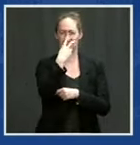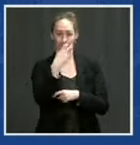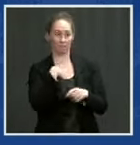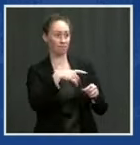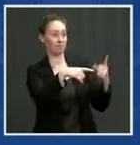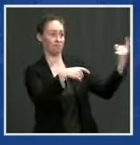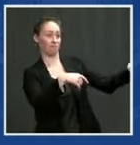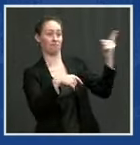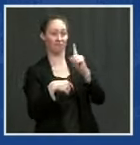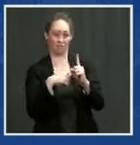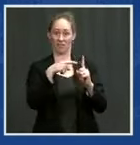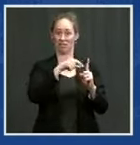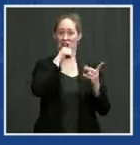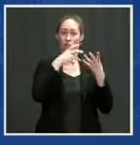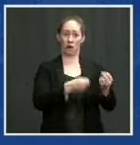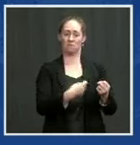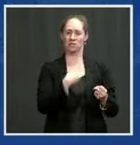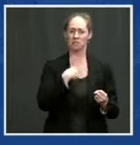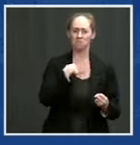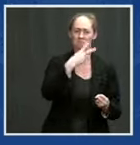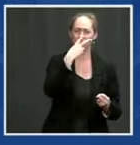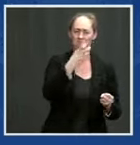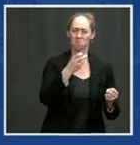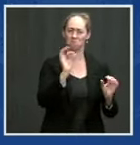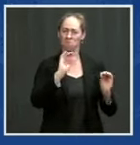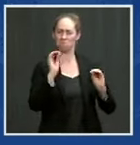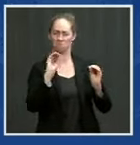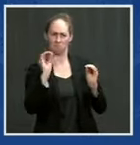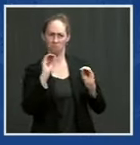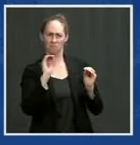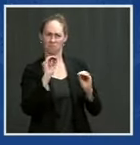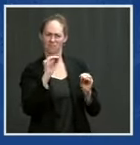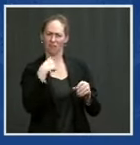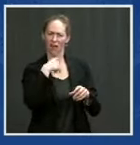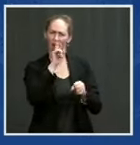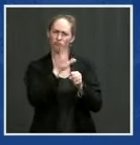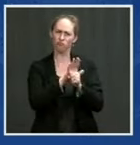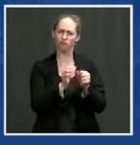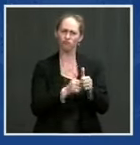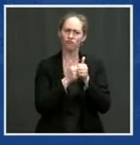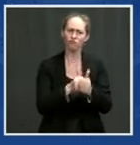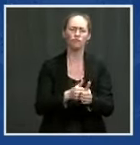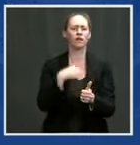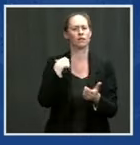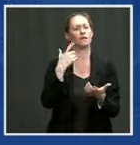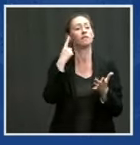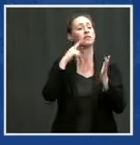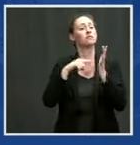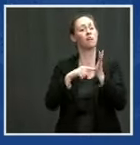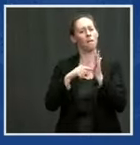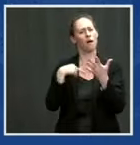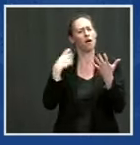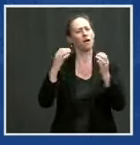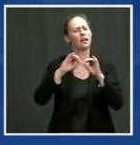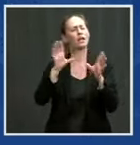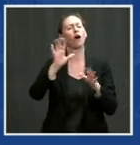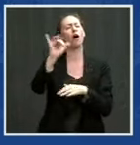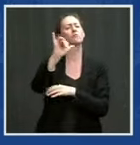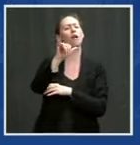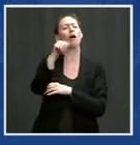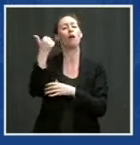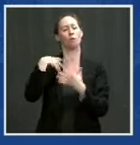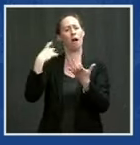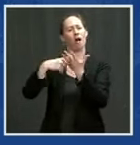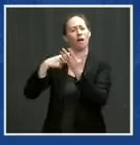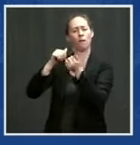issues this is a deal we'll stick with but for example there's and i made it clear today there's other things in the environment i want to get done